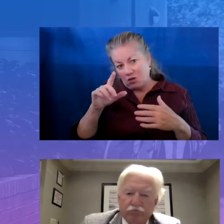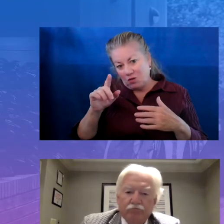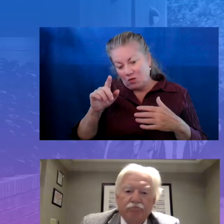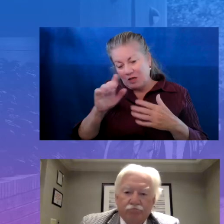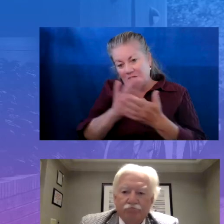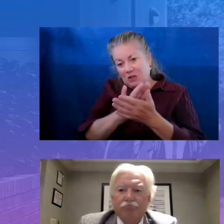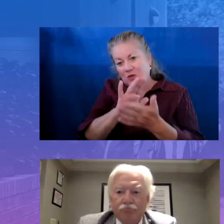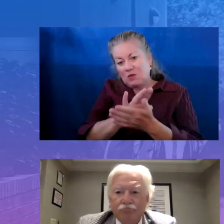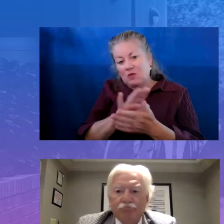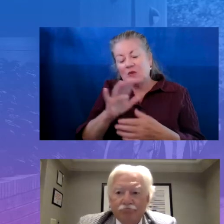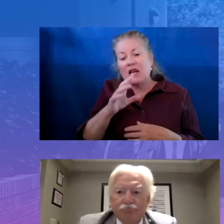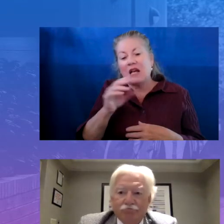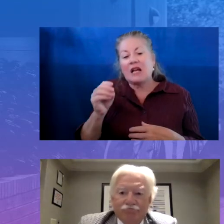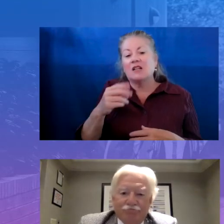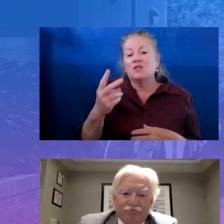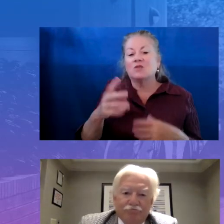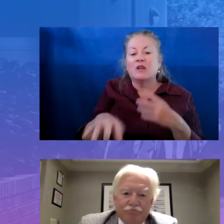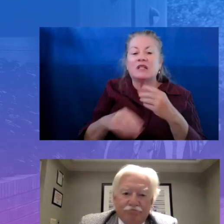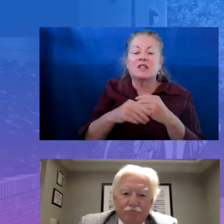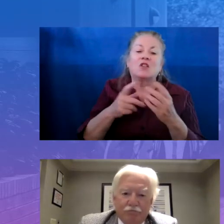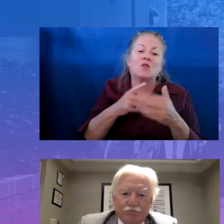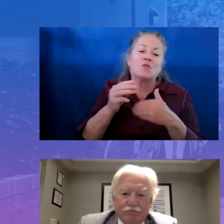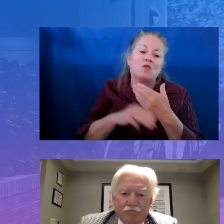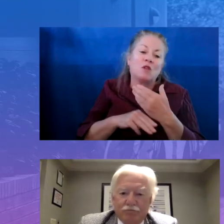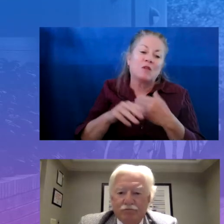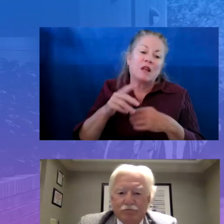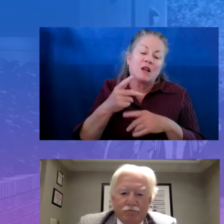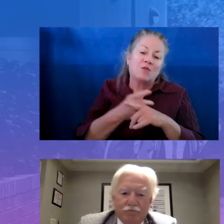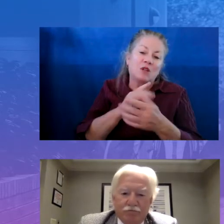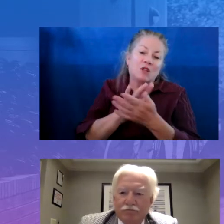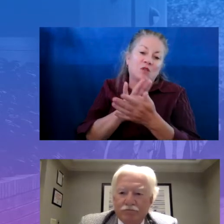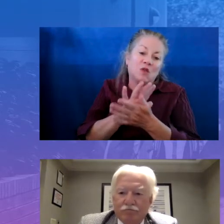additional programs, preschool and our alternative high school.